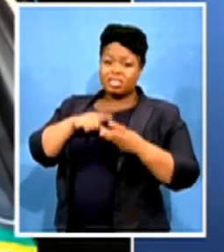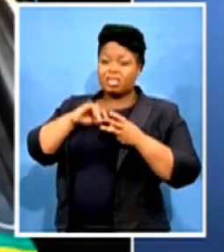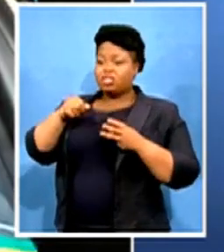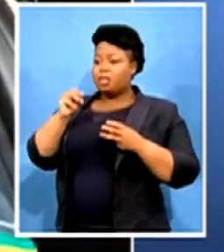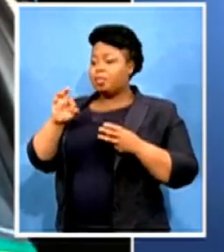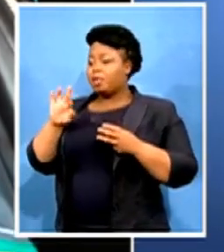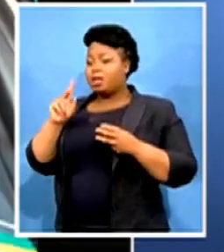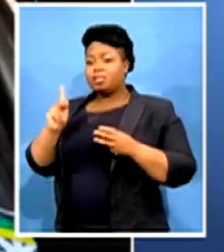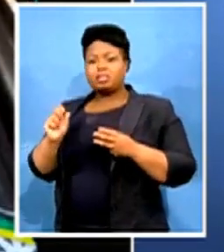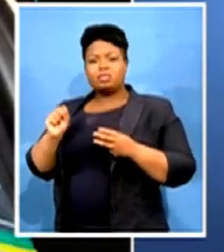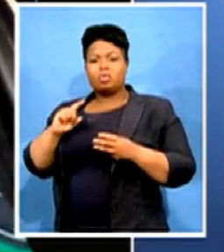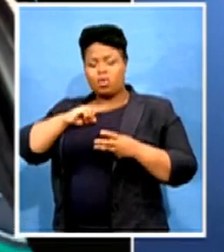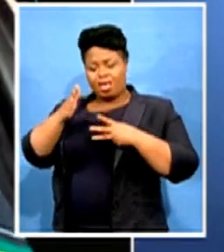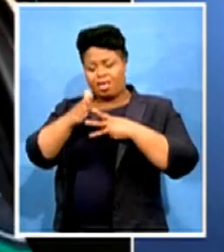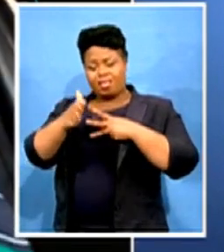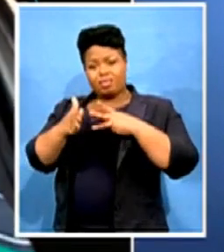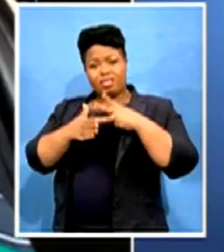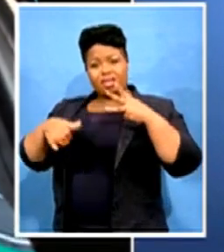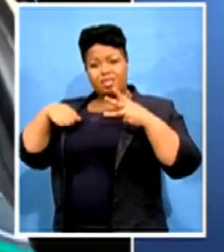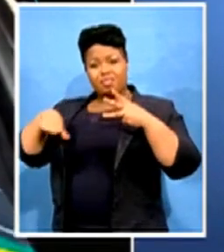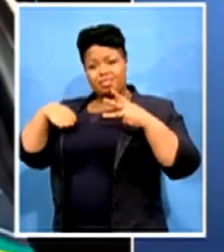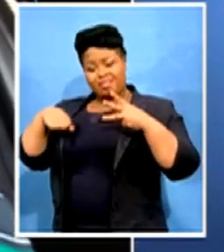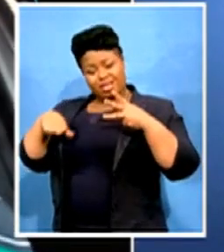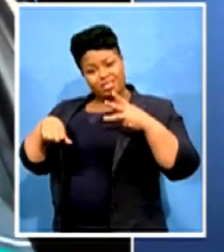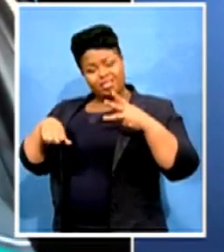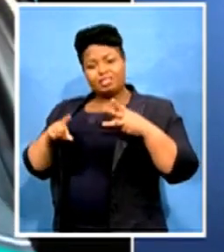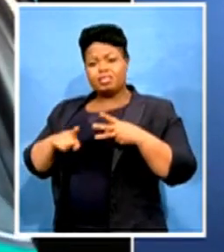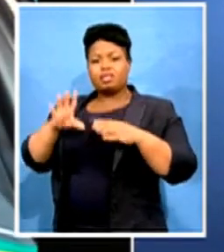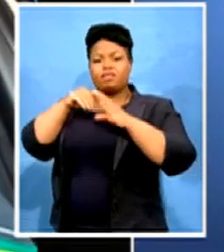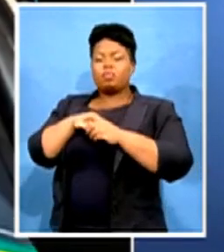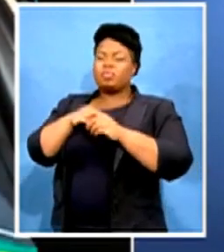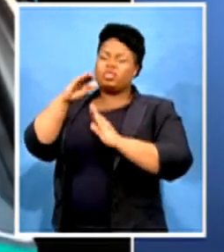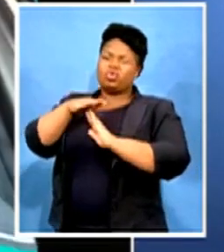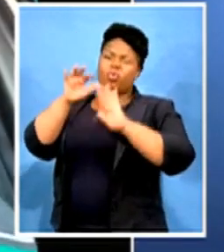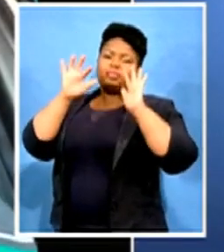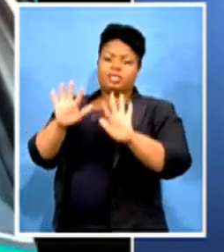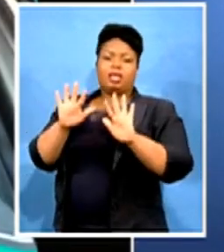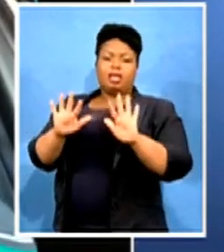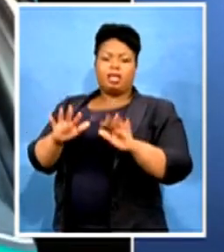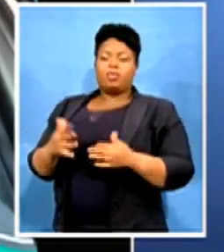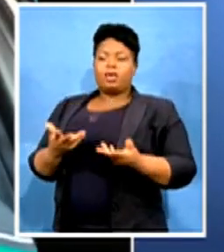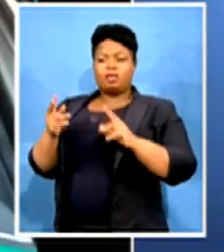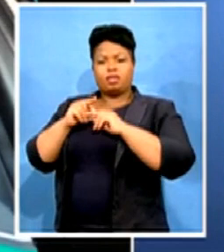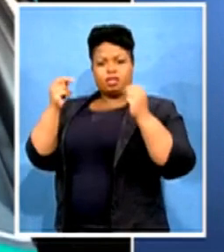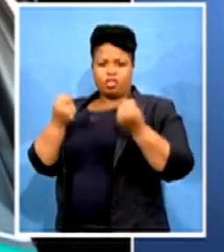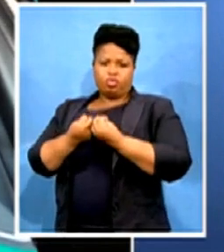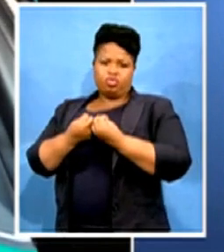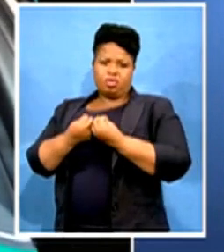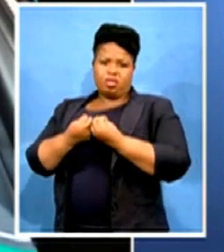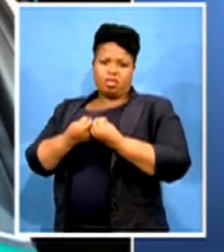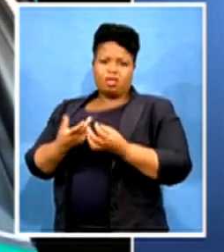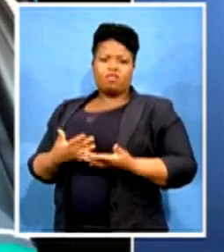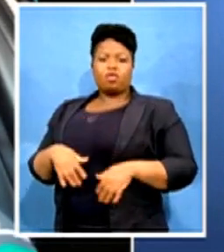they form part of the top ten in the national in terms of the Auditor General for the irregular,